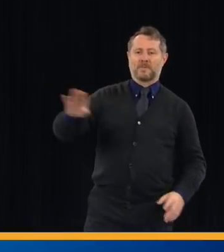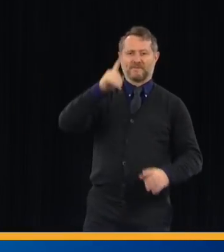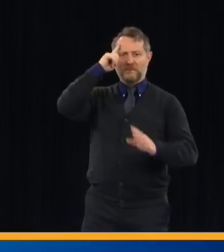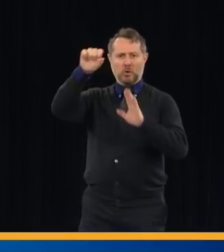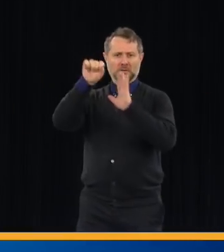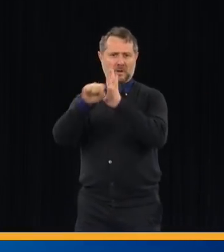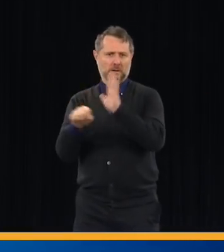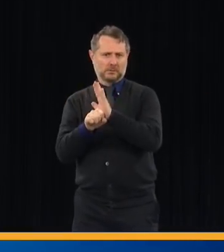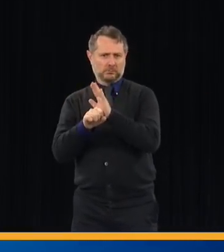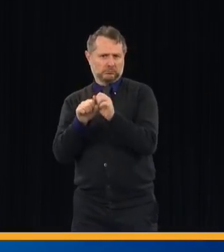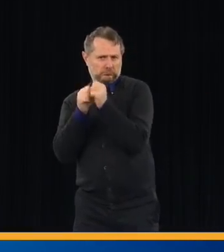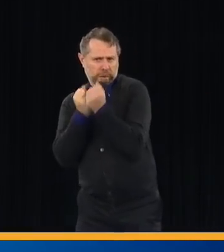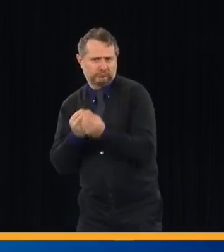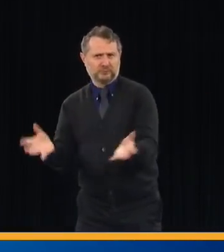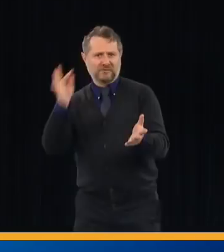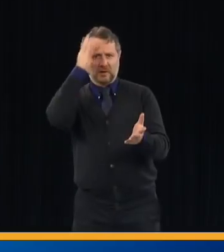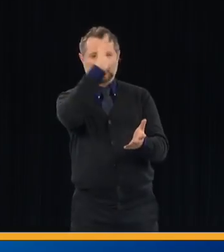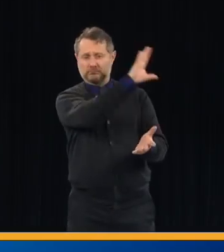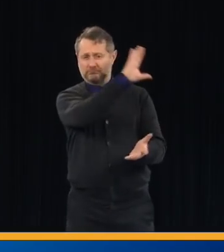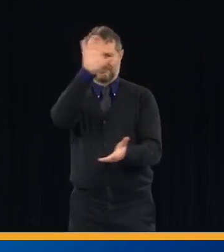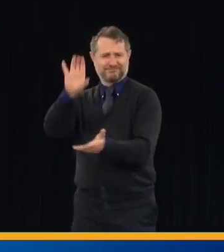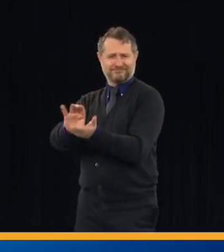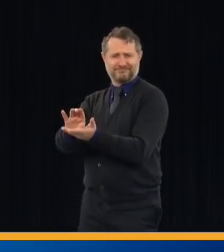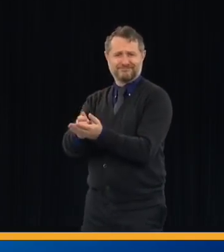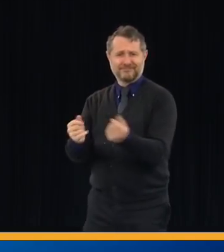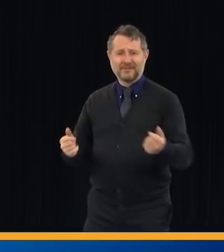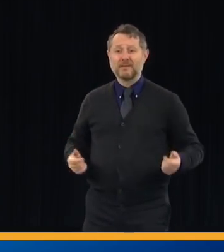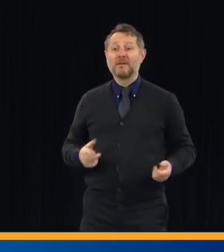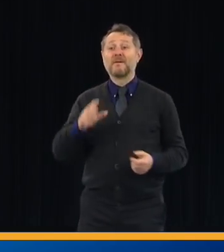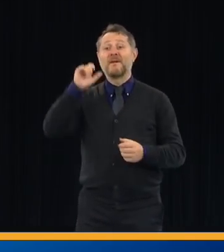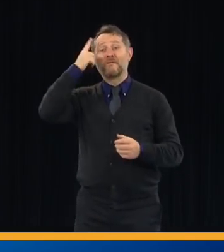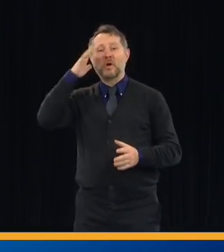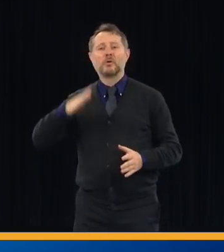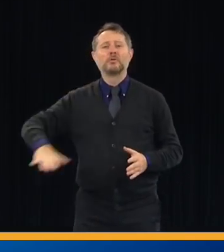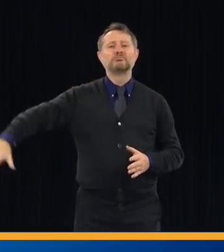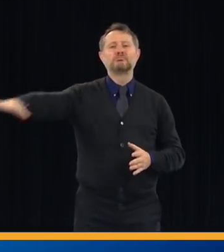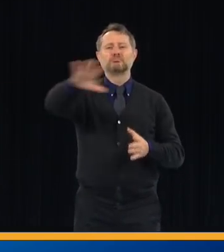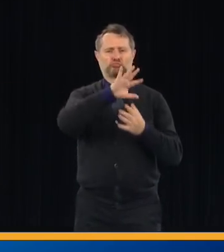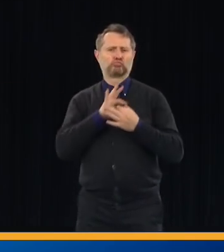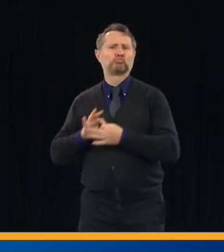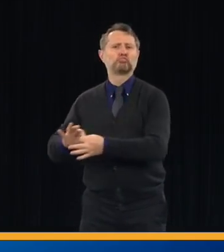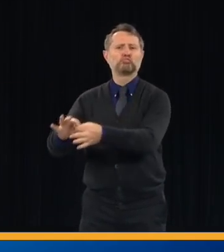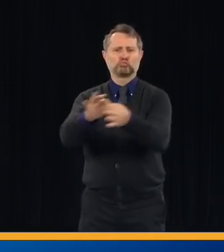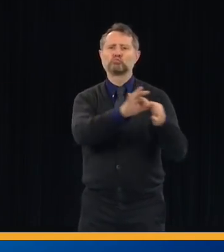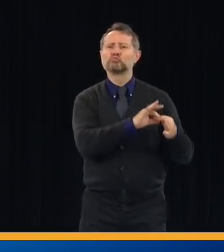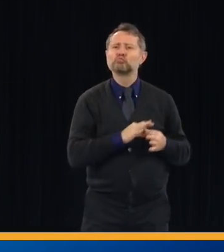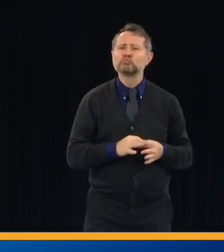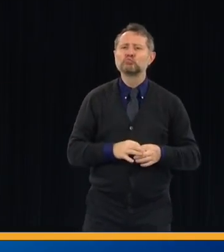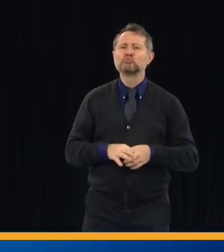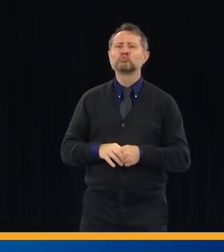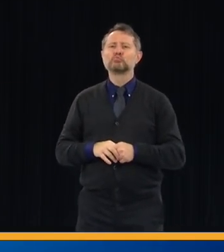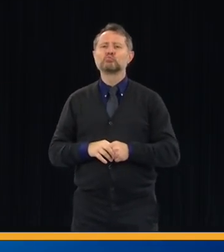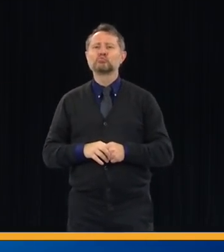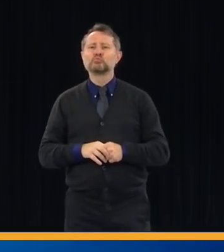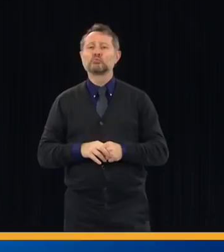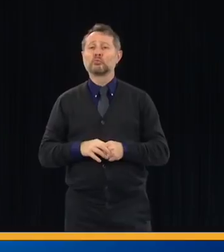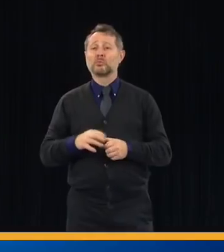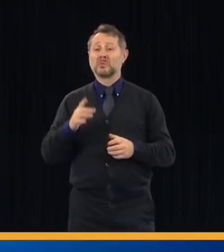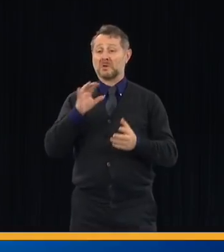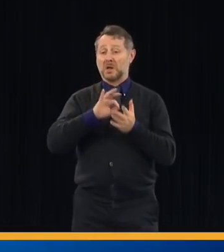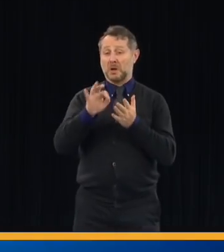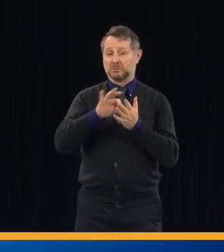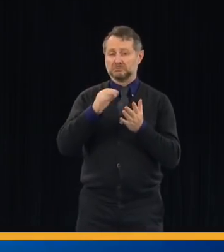again, we did that on a bipartisan basis. From New York's point of view, the past bills